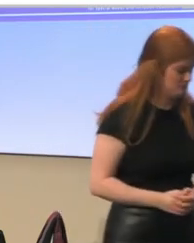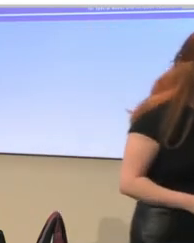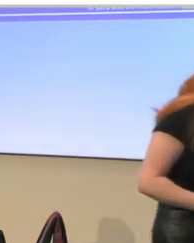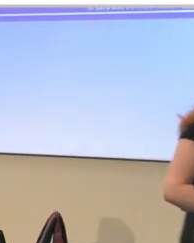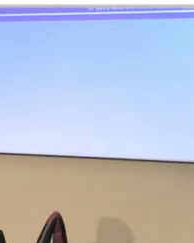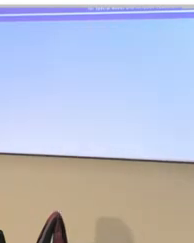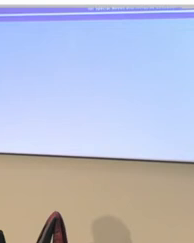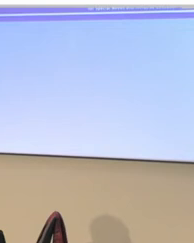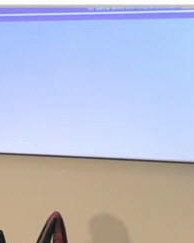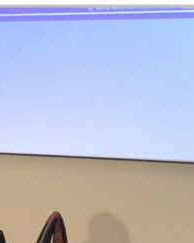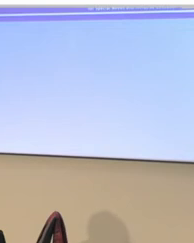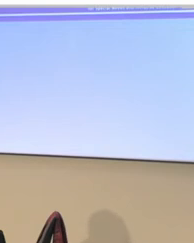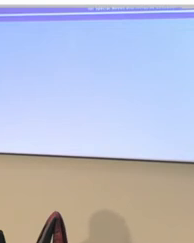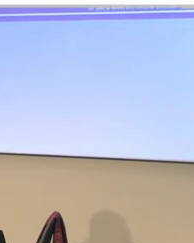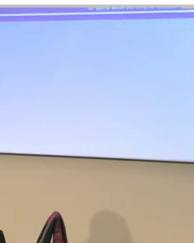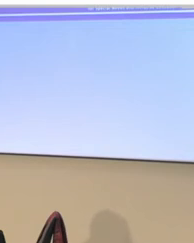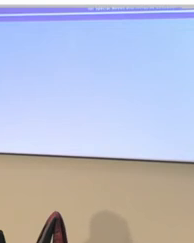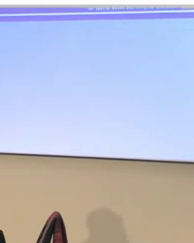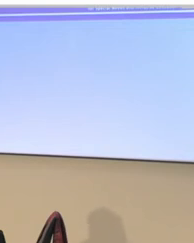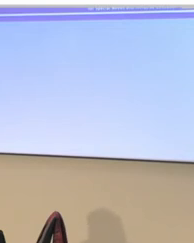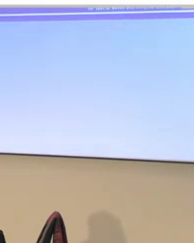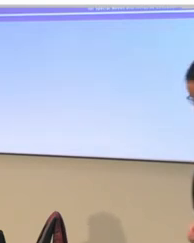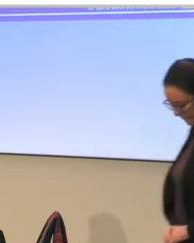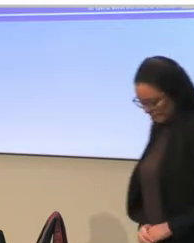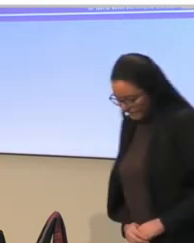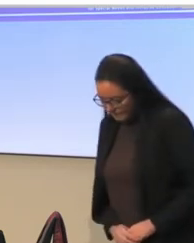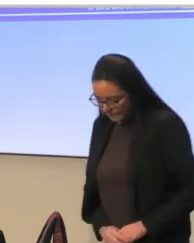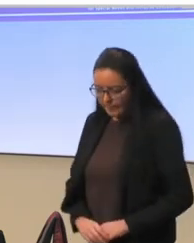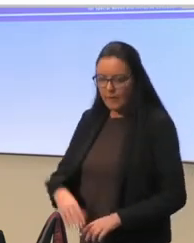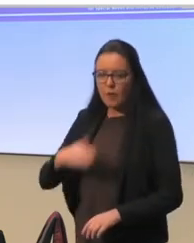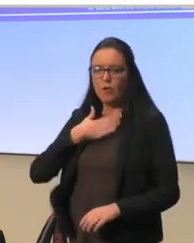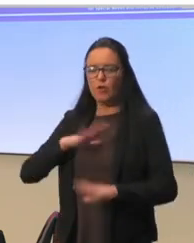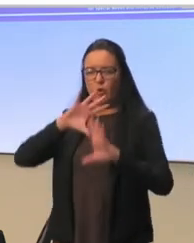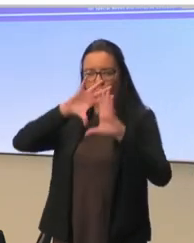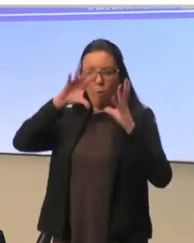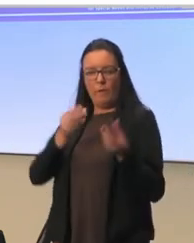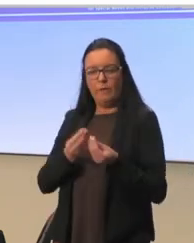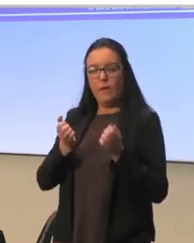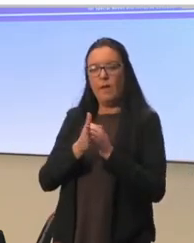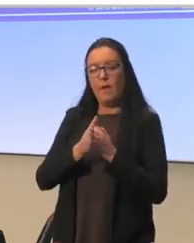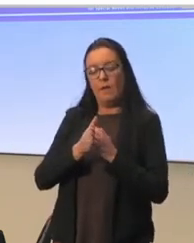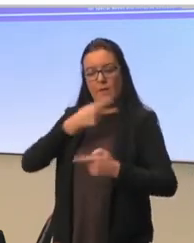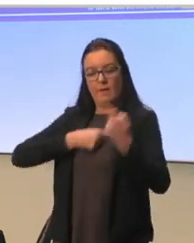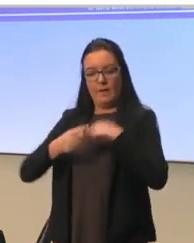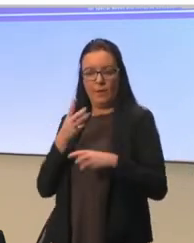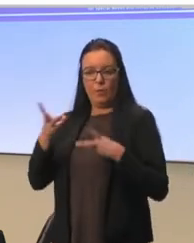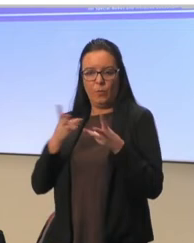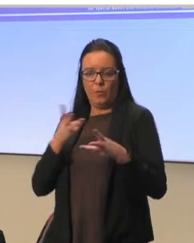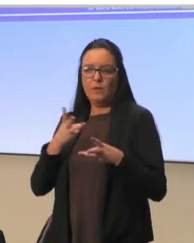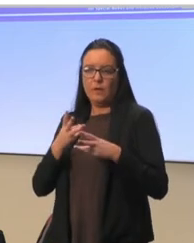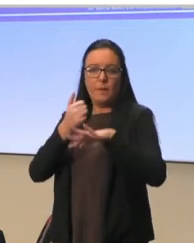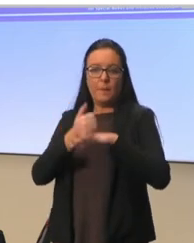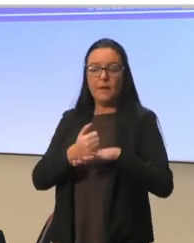of the agency's work and the basis on which we work on and we work together with